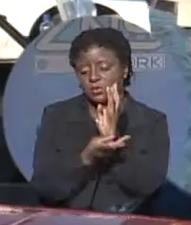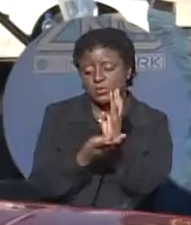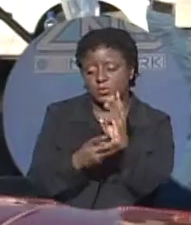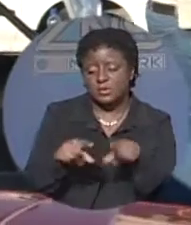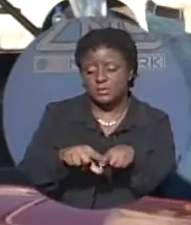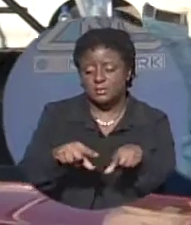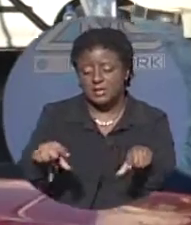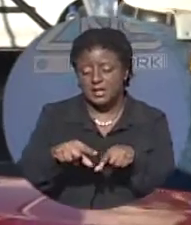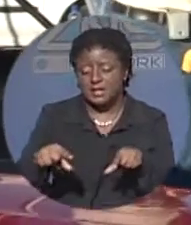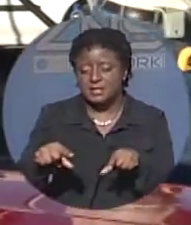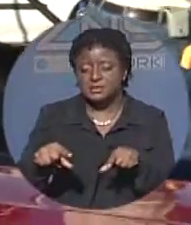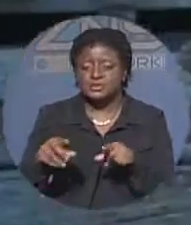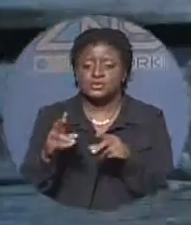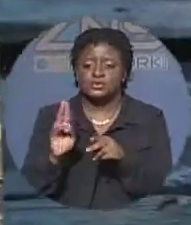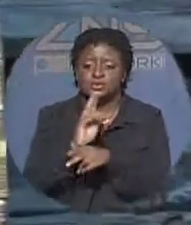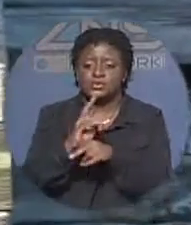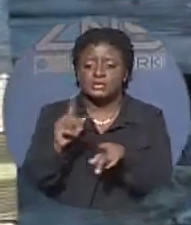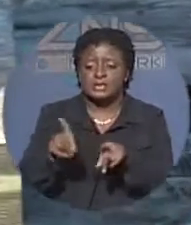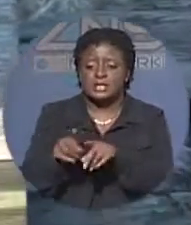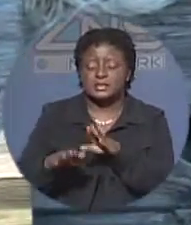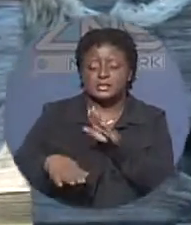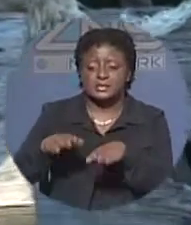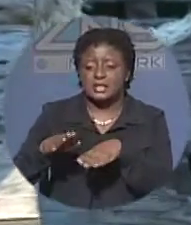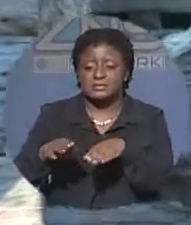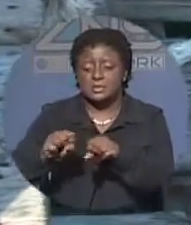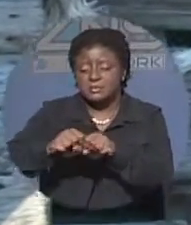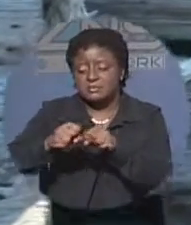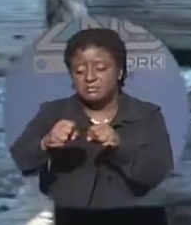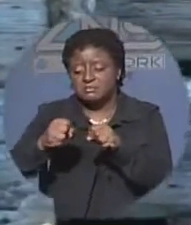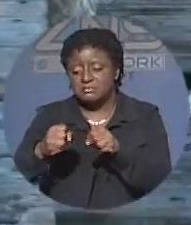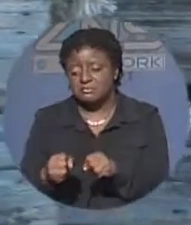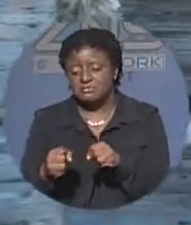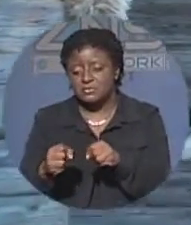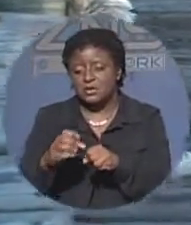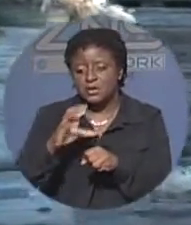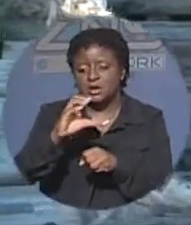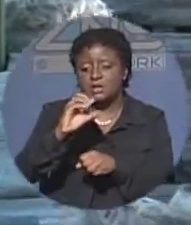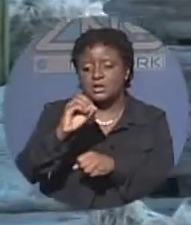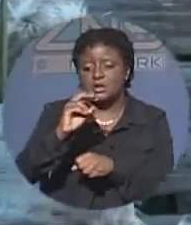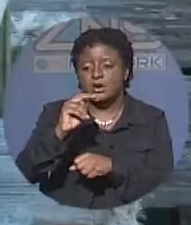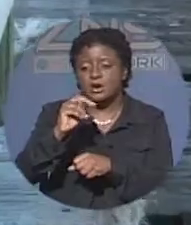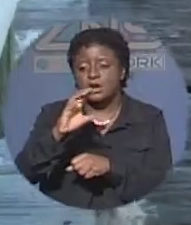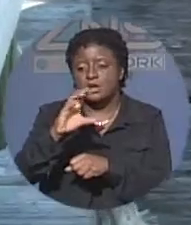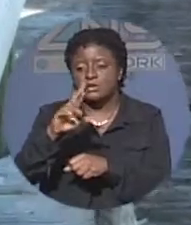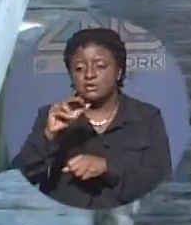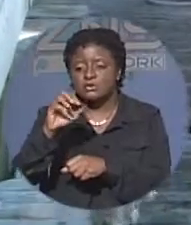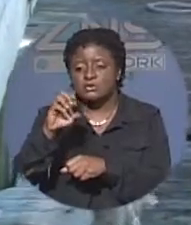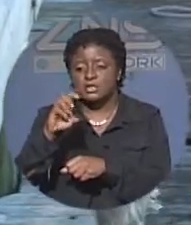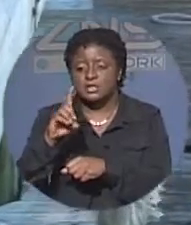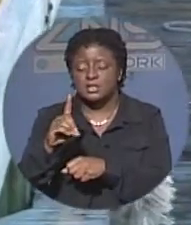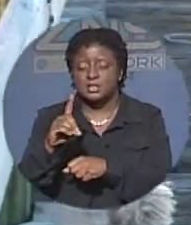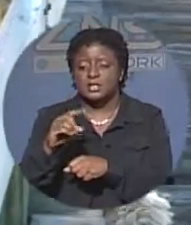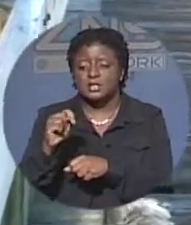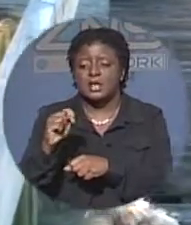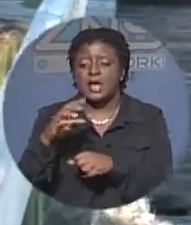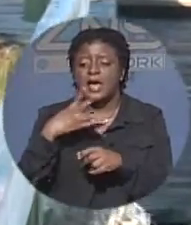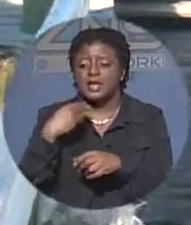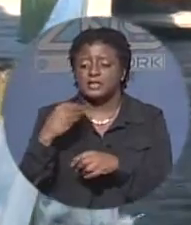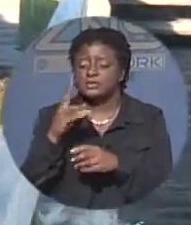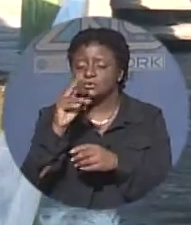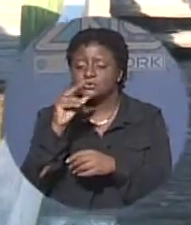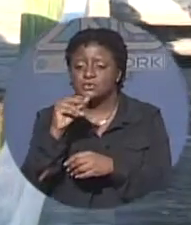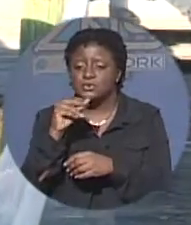either access vessels or the dock to broken concrete and the absence of safety rails there's a need for